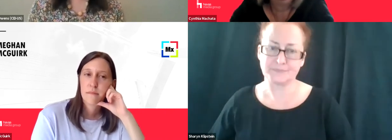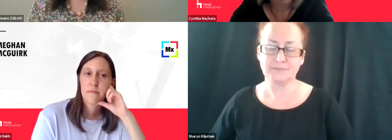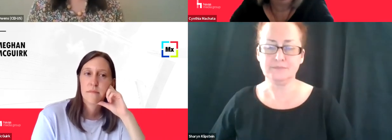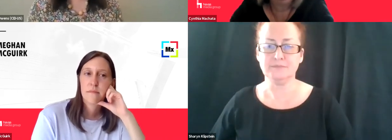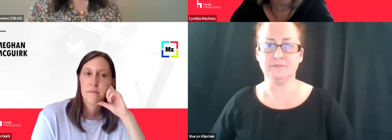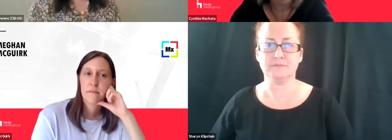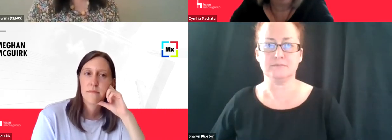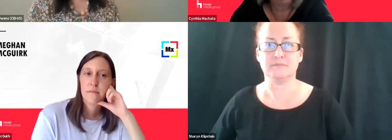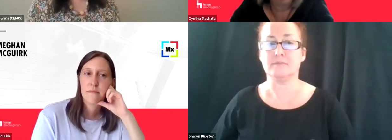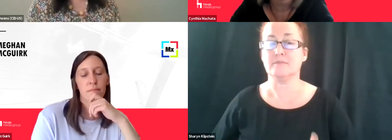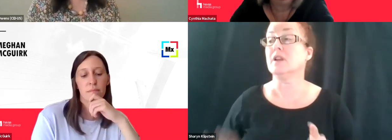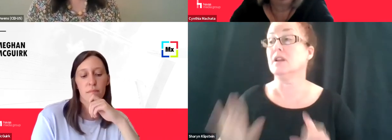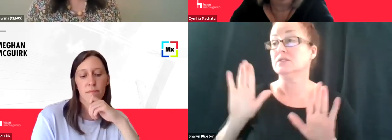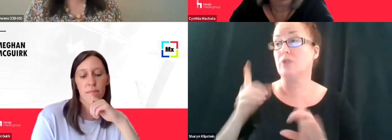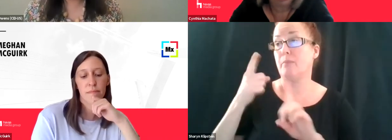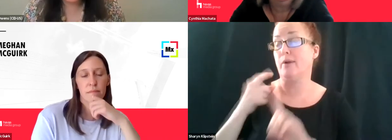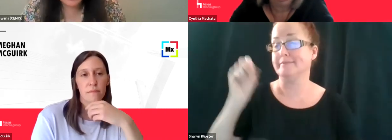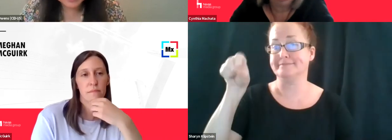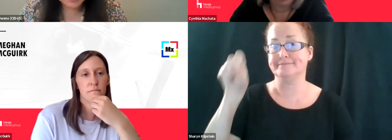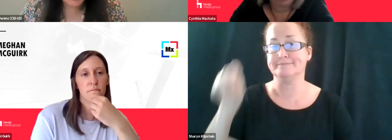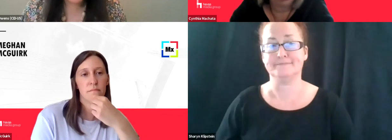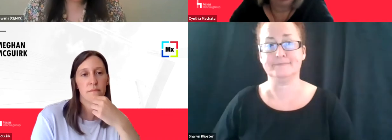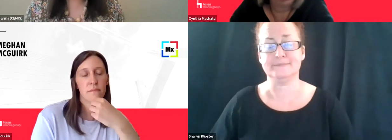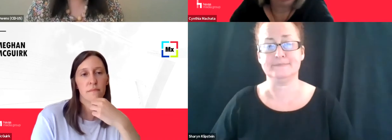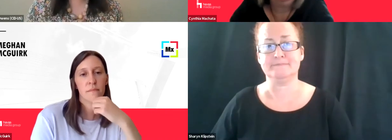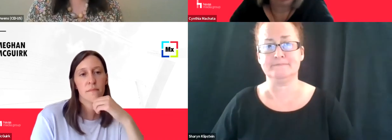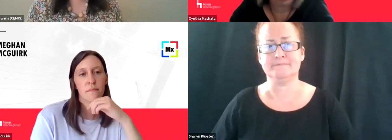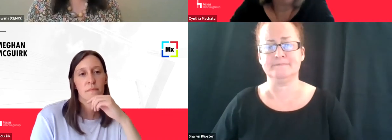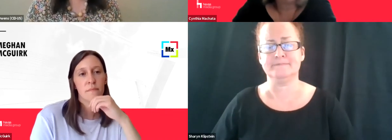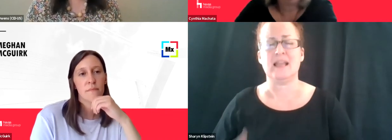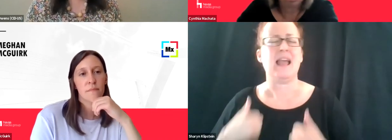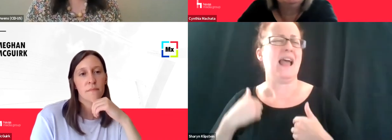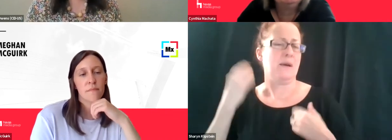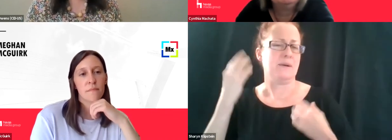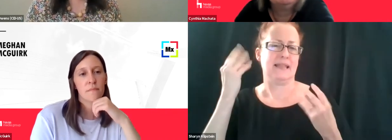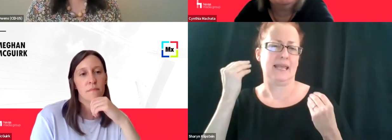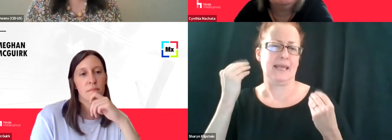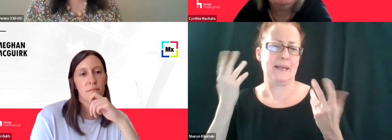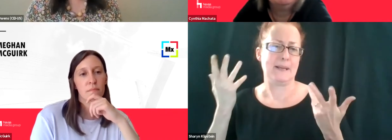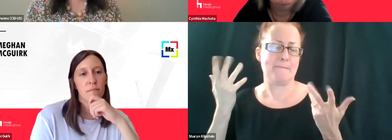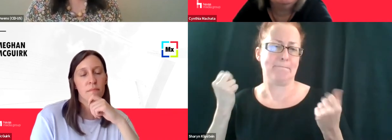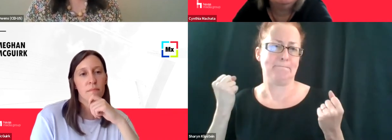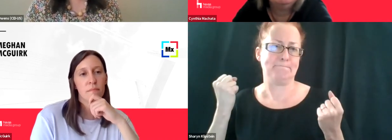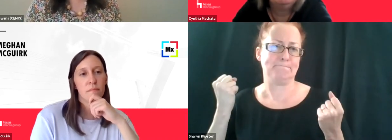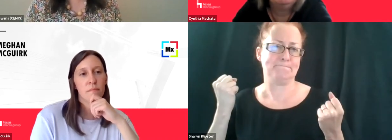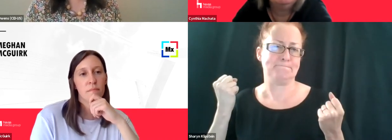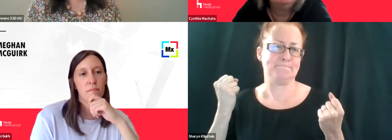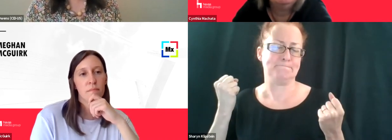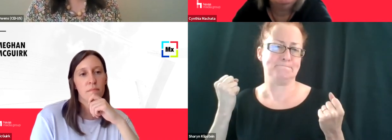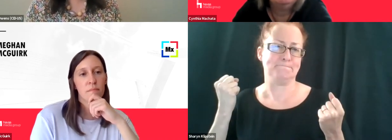Yeah, that's a great point. You know, and I was actually thinking also about, um, the, uh,